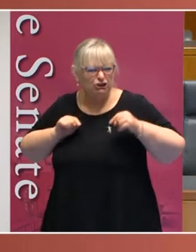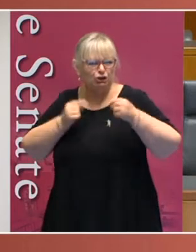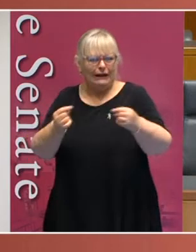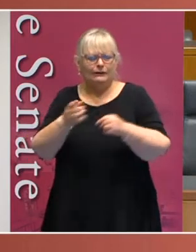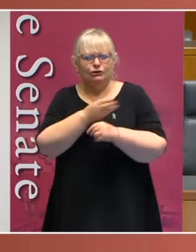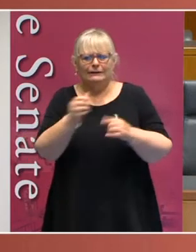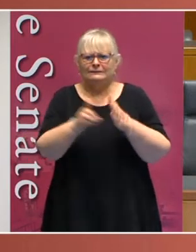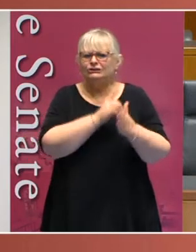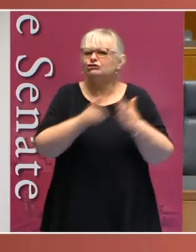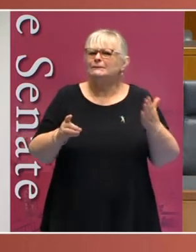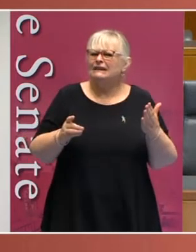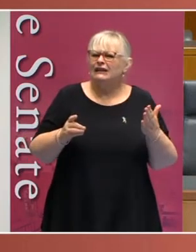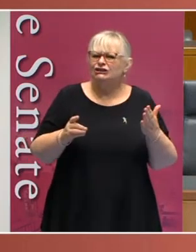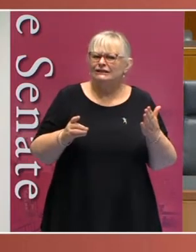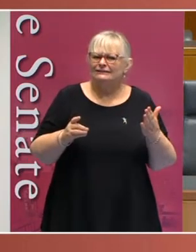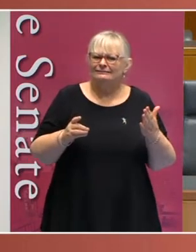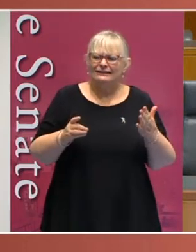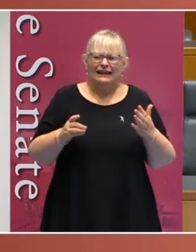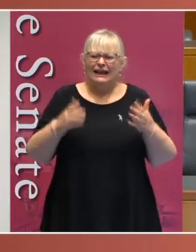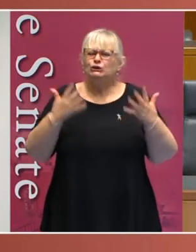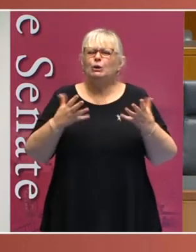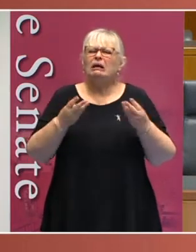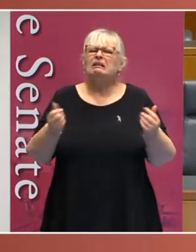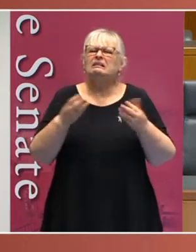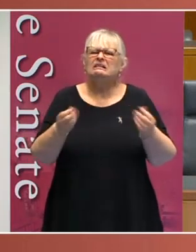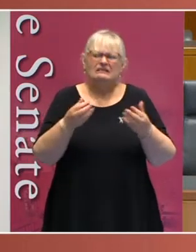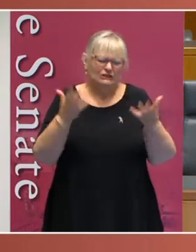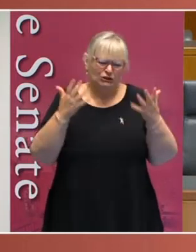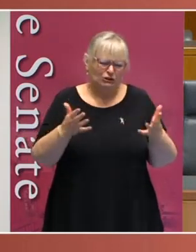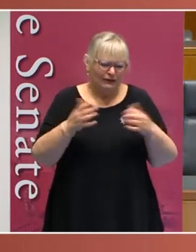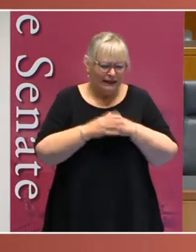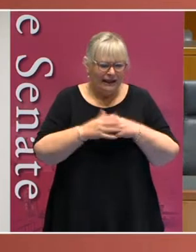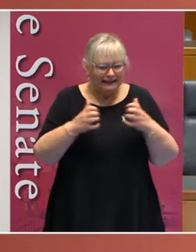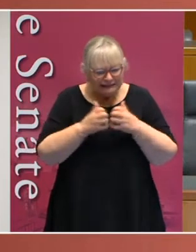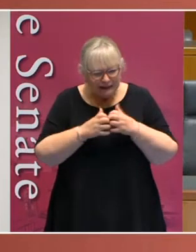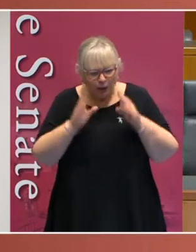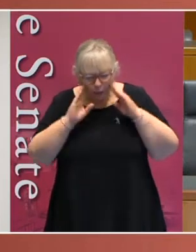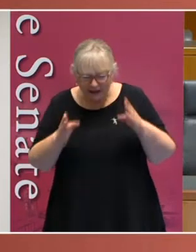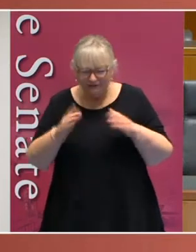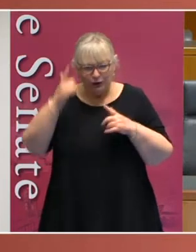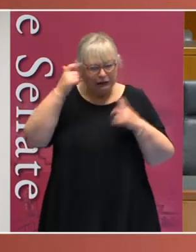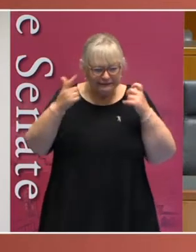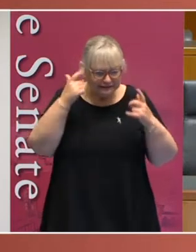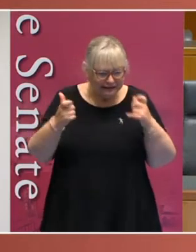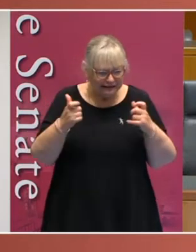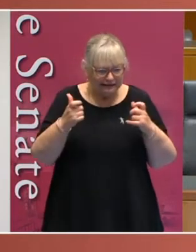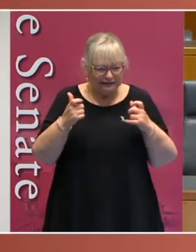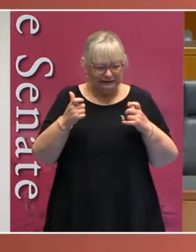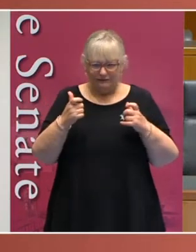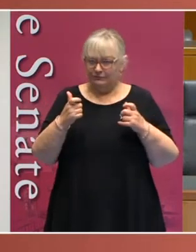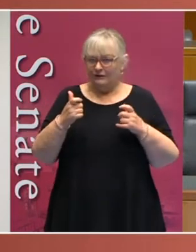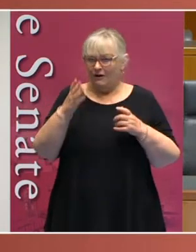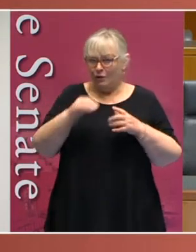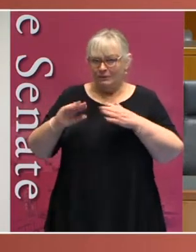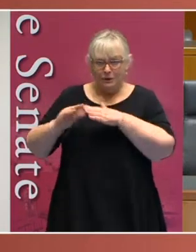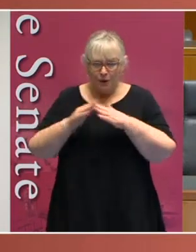discrimination and the ableism that exists. And there are many wonderful suggestions that exist in our community